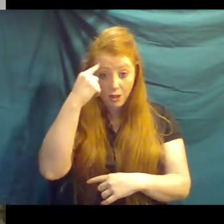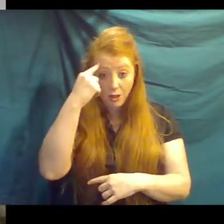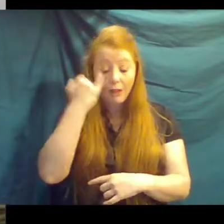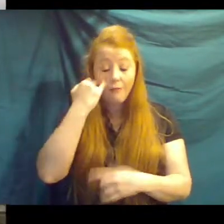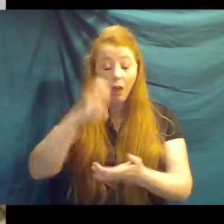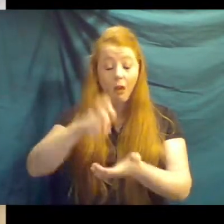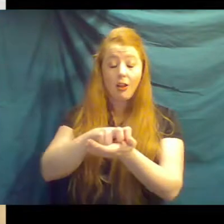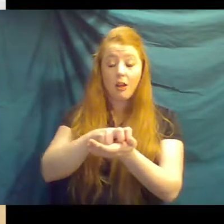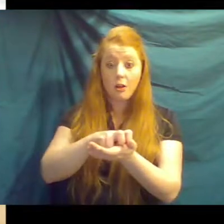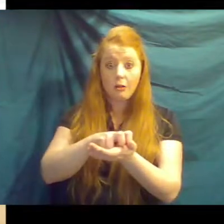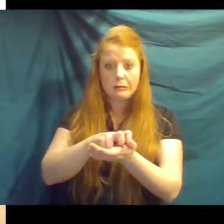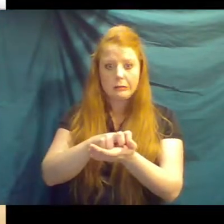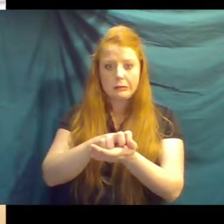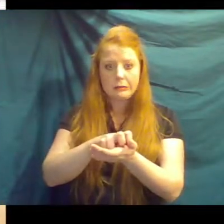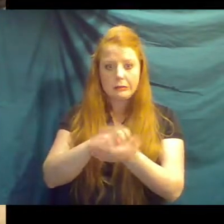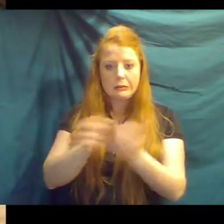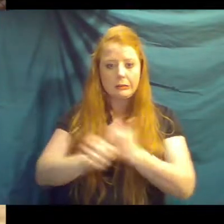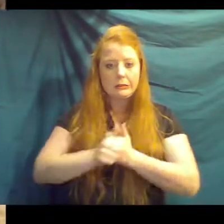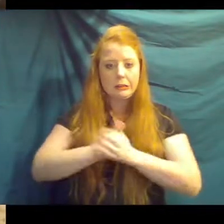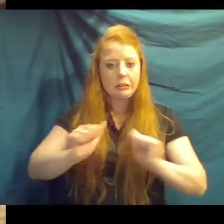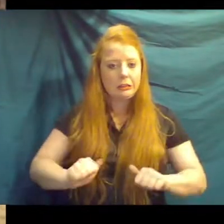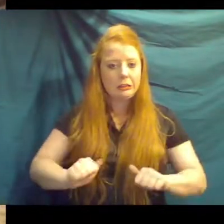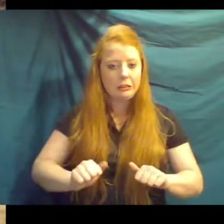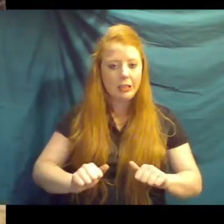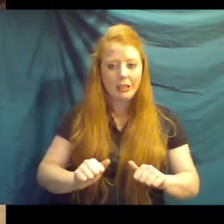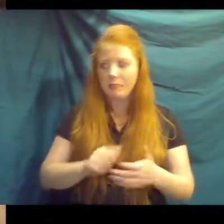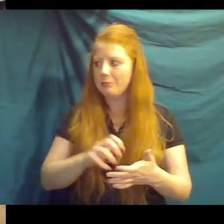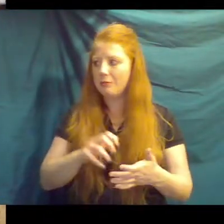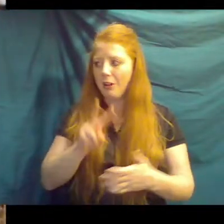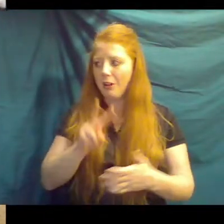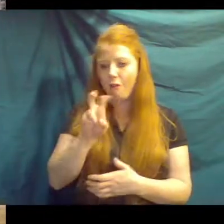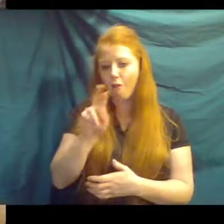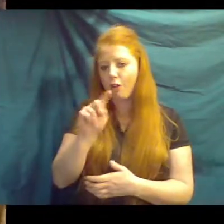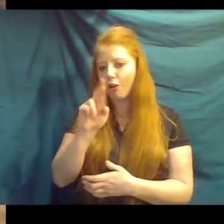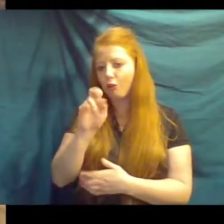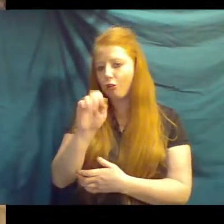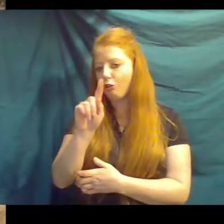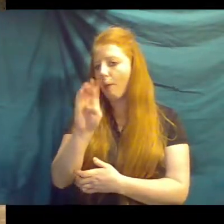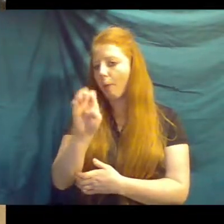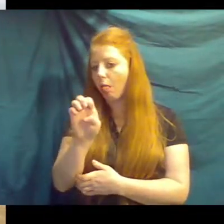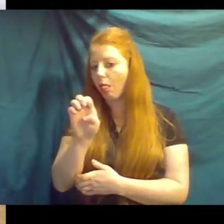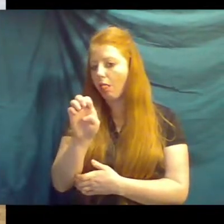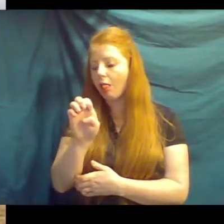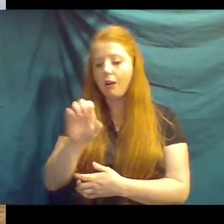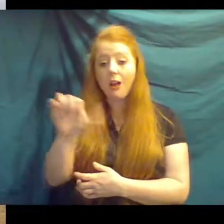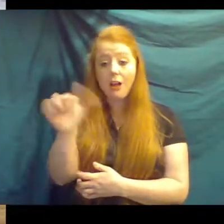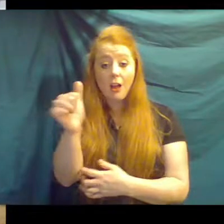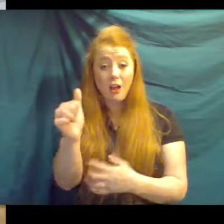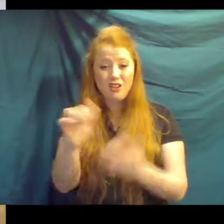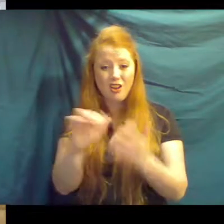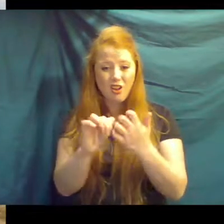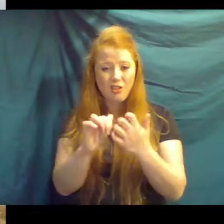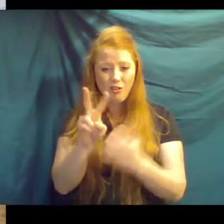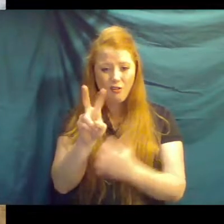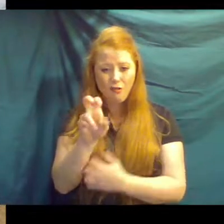the giraffe can be in. And so they typically will be standing. And then also another vulnerable position they